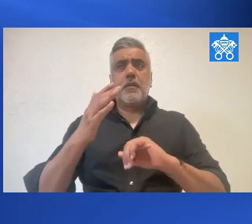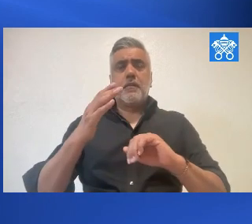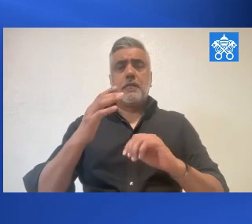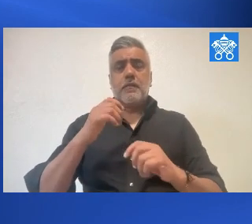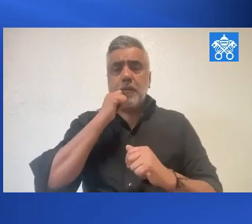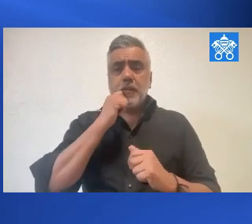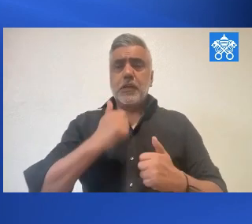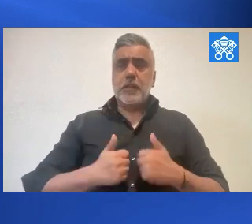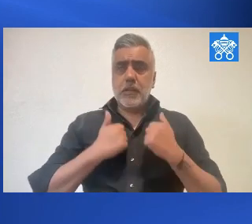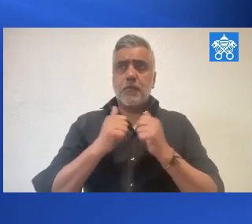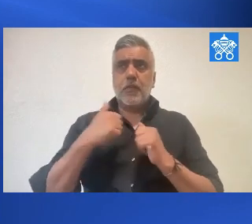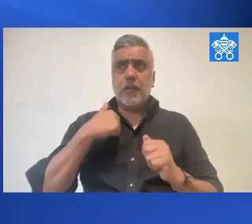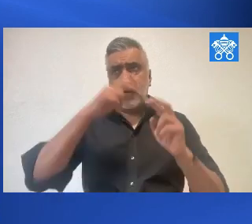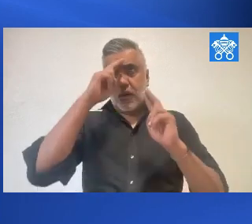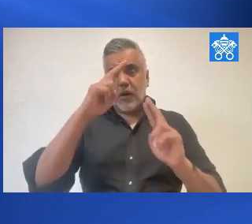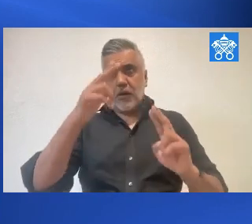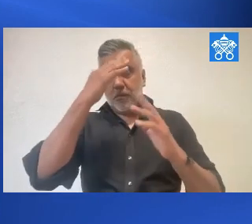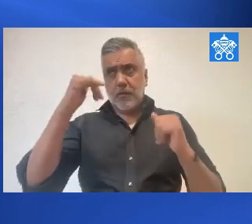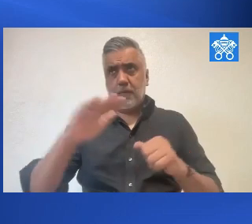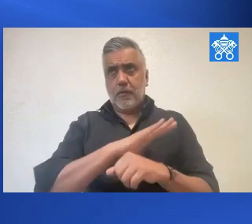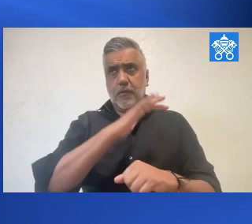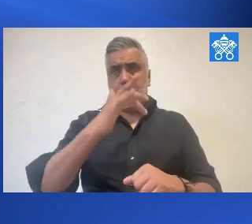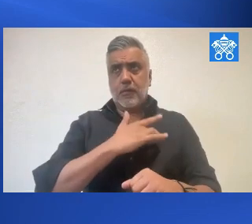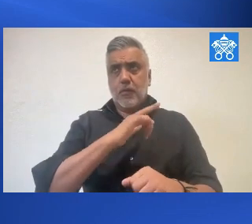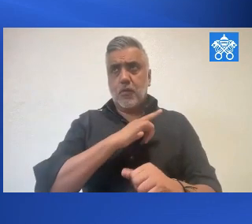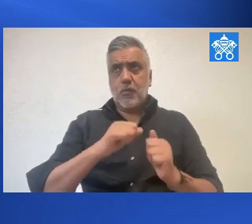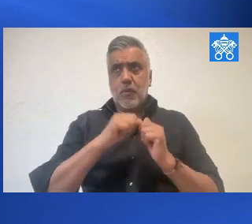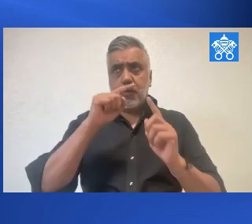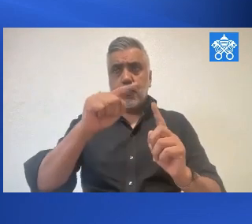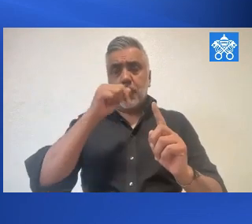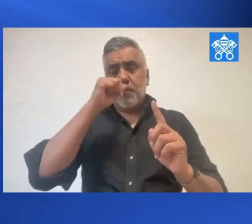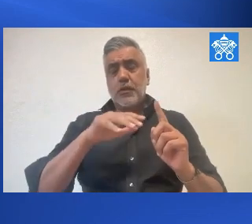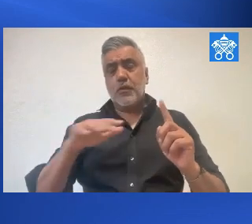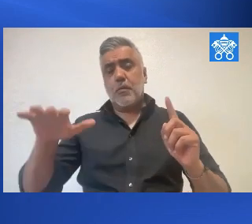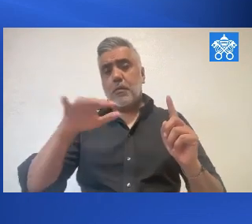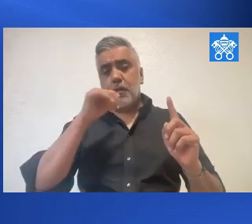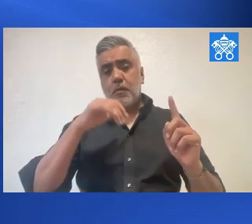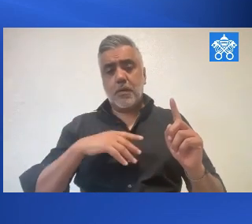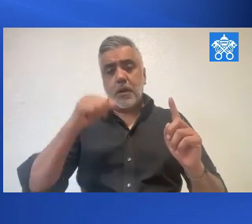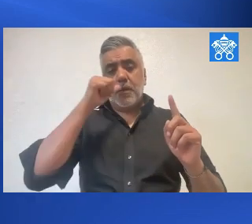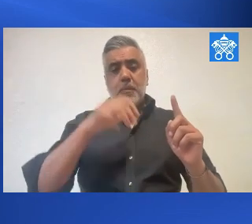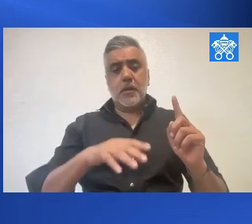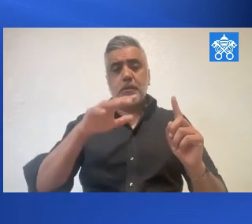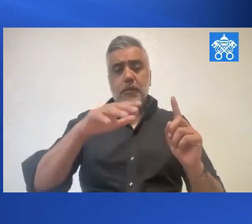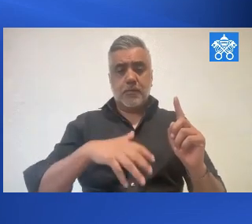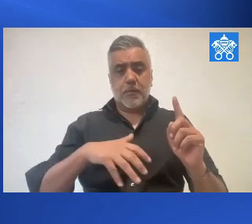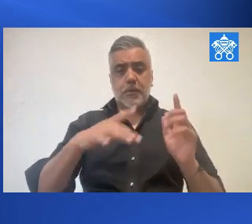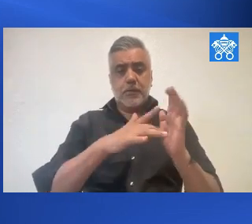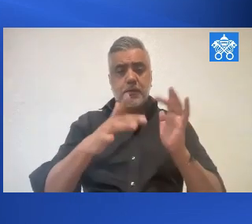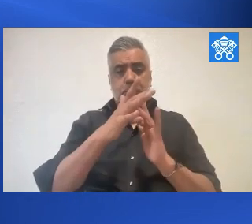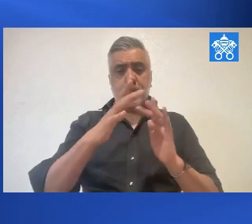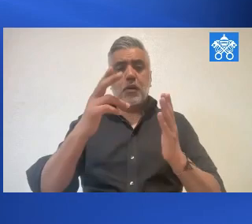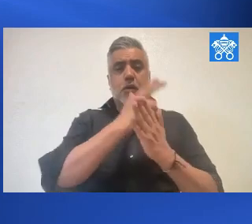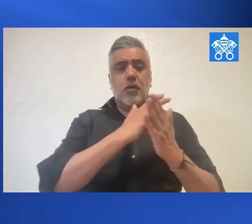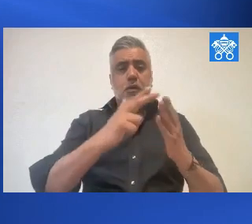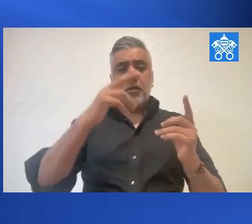habitabit in novis. Ave Maria, gratia plena, Dominus Tecum, benedicta tui mulieribus, et benedicto fruttu ventis tui Iesus. Santa